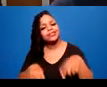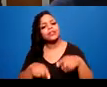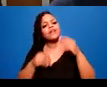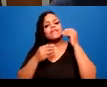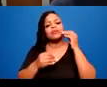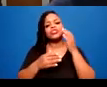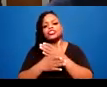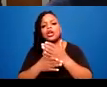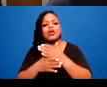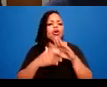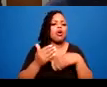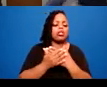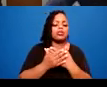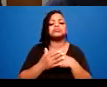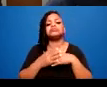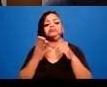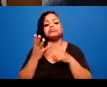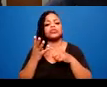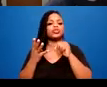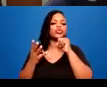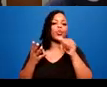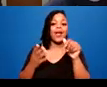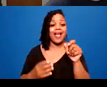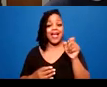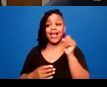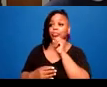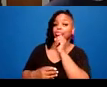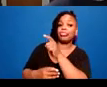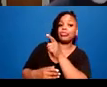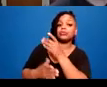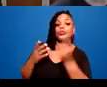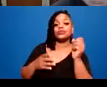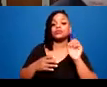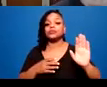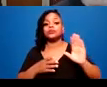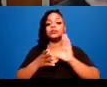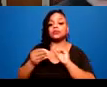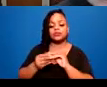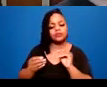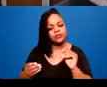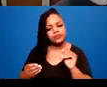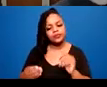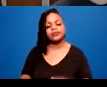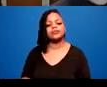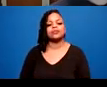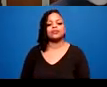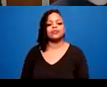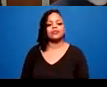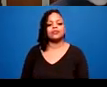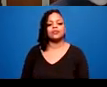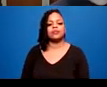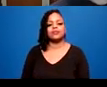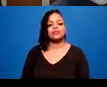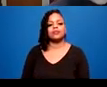There are so many elements of physical and emotional safety that are not quite fulfilled in